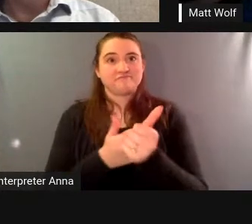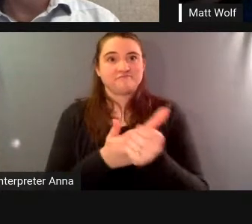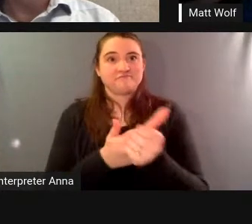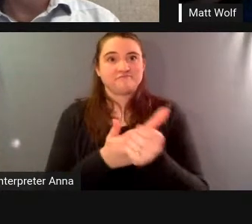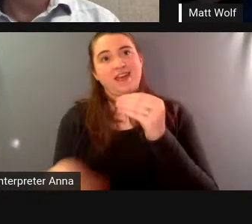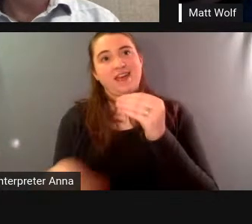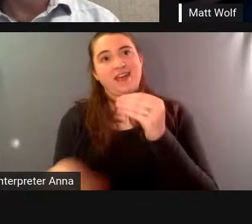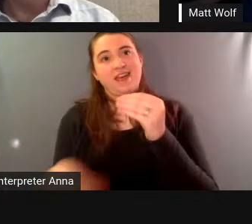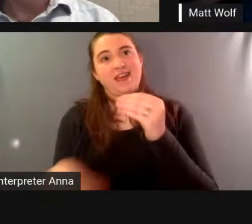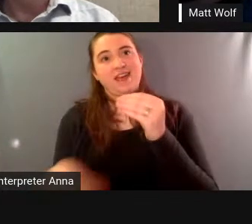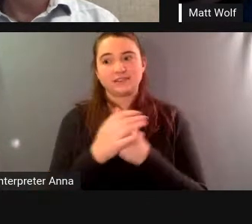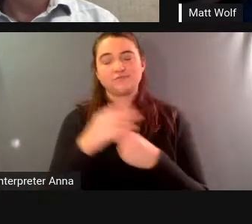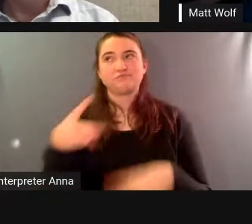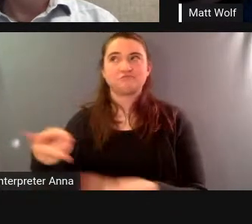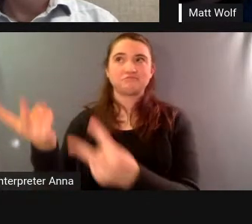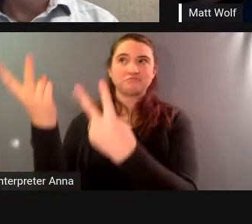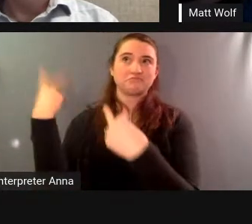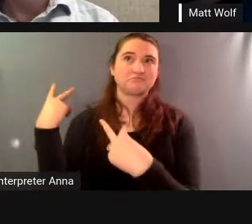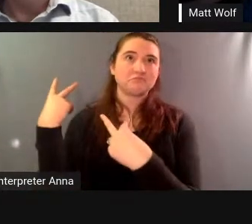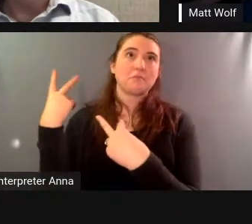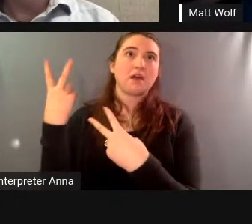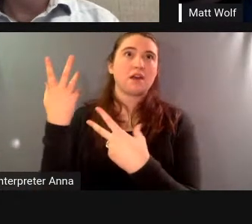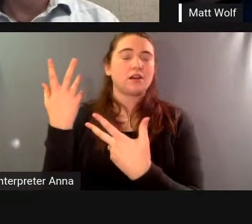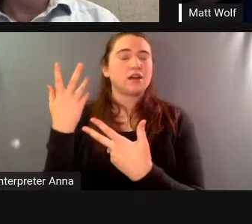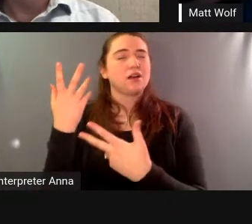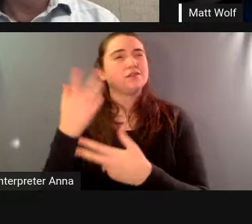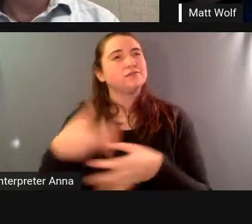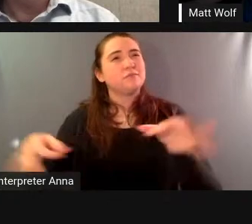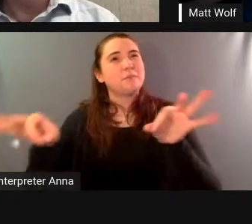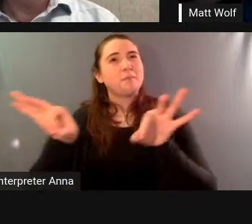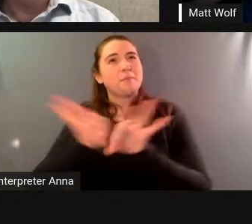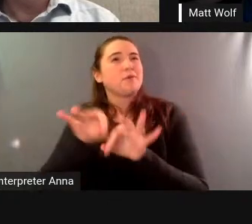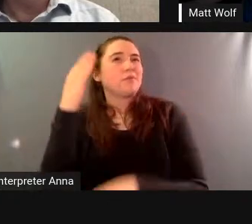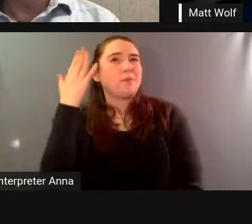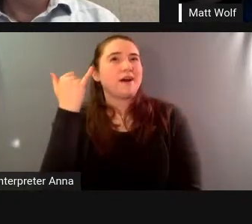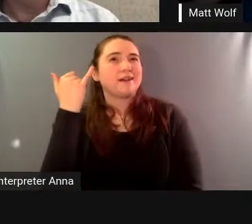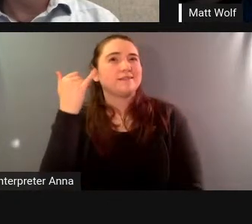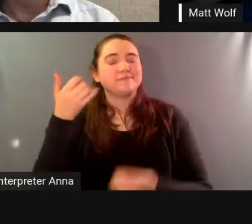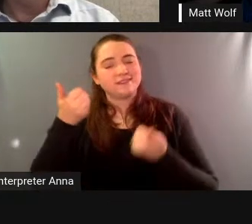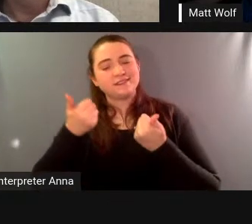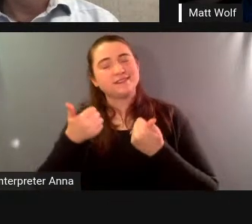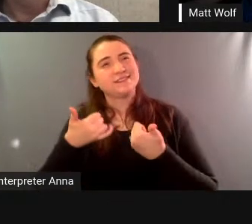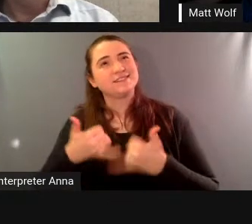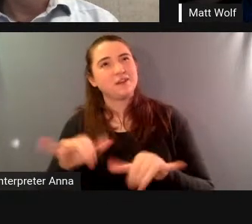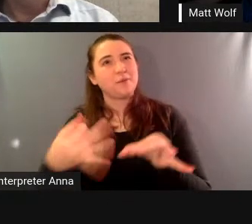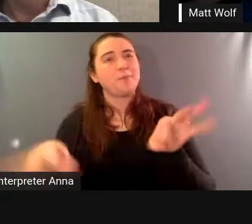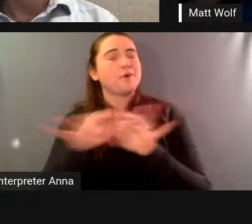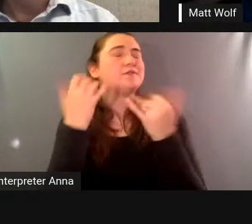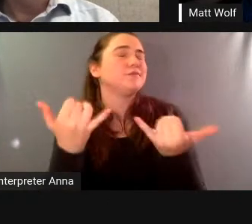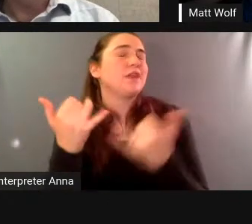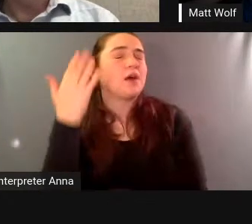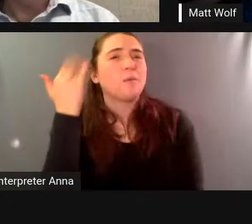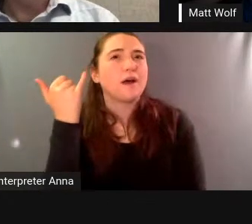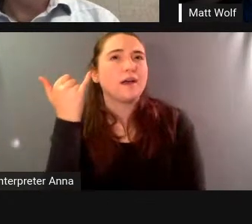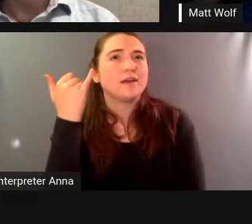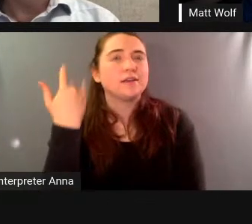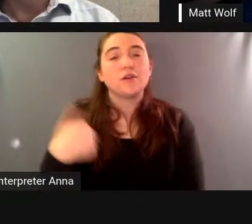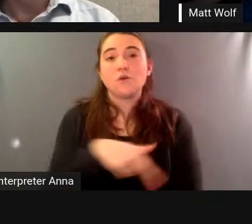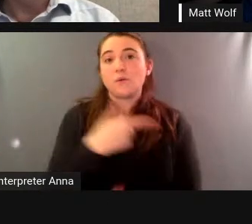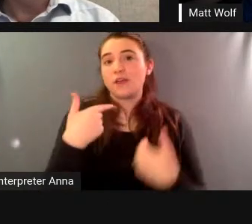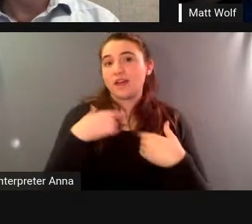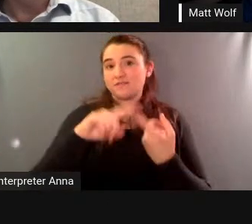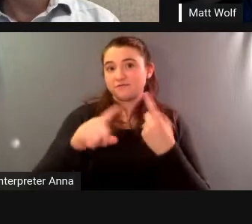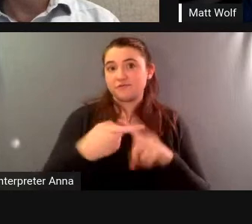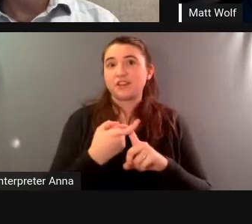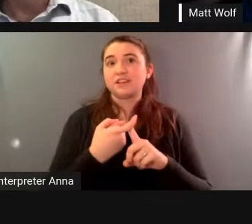prescient look back on why was it important why is it still have relevance we had a lot of friends in the space community